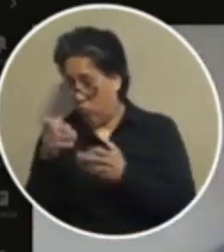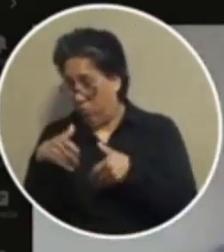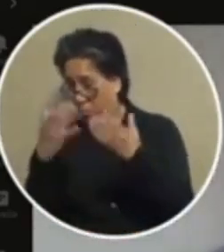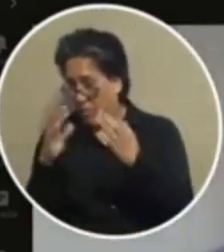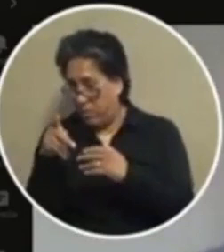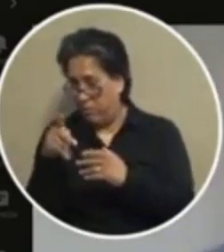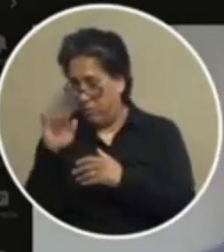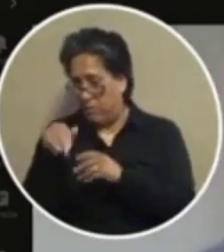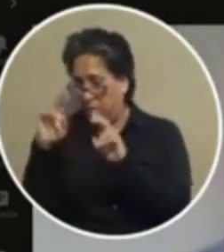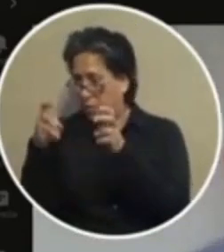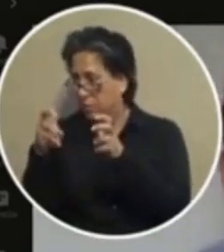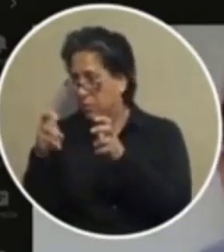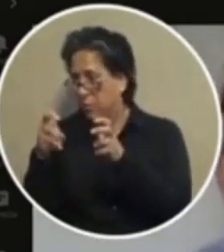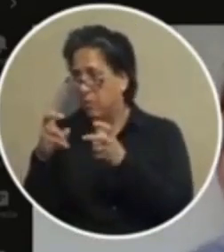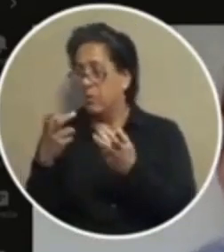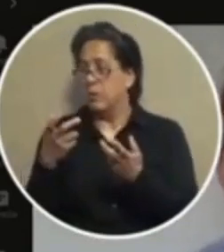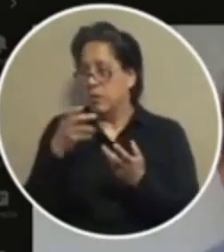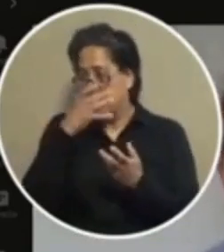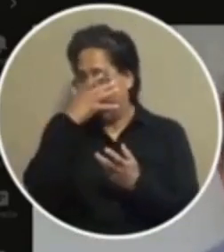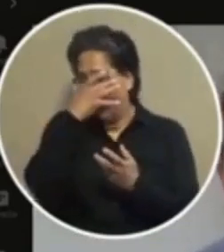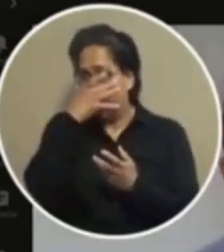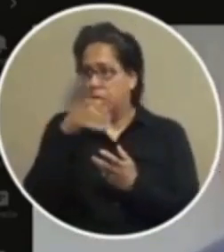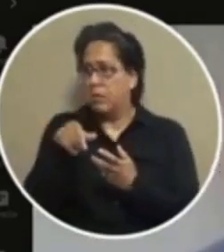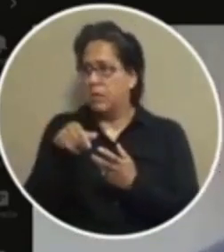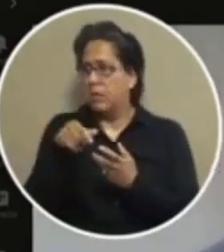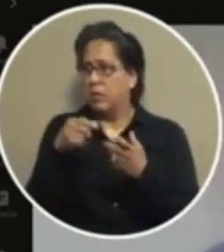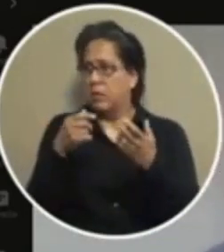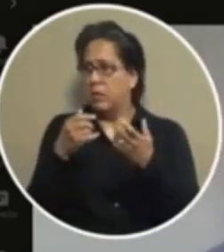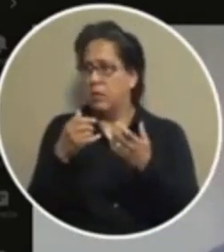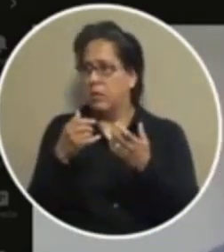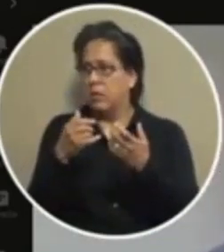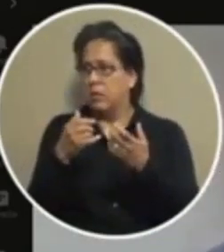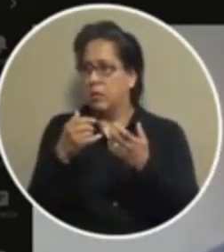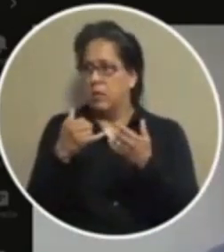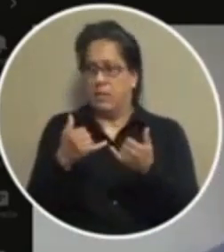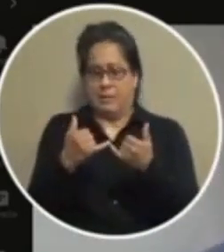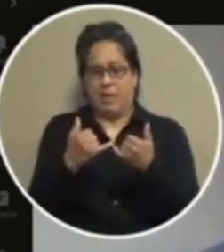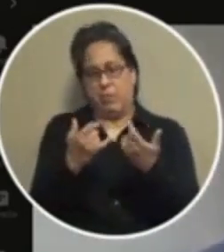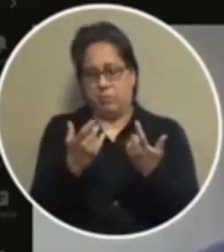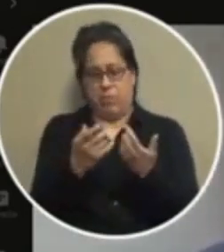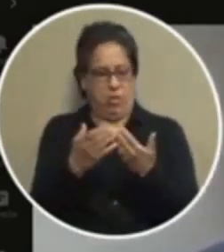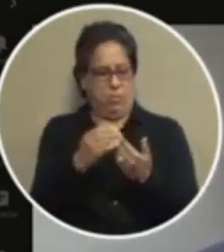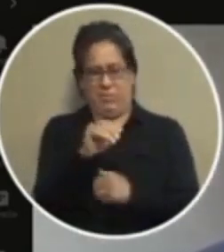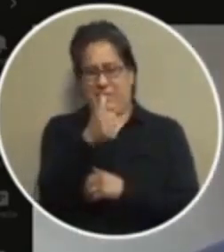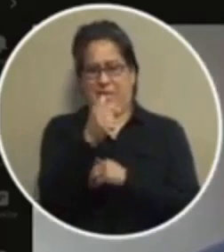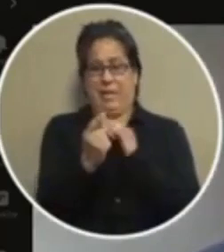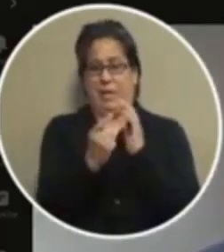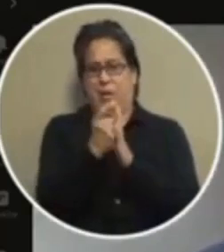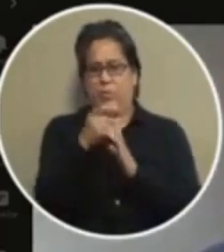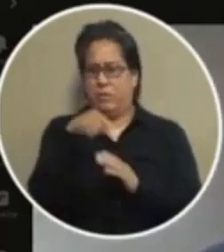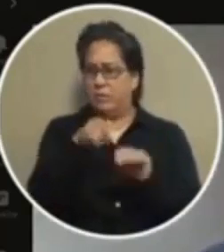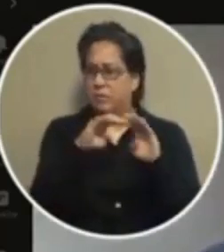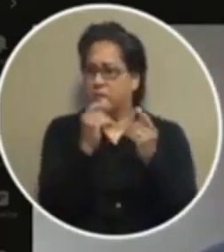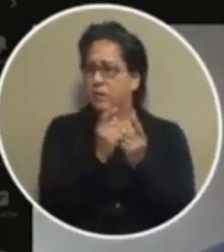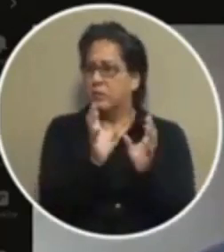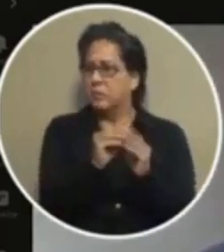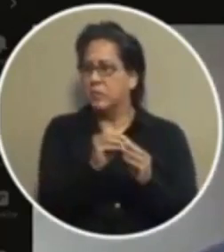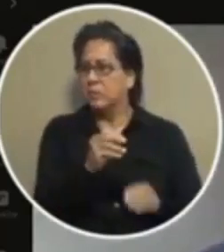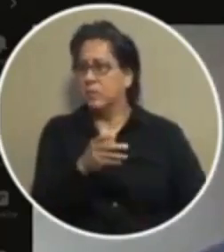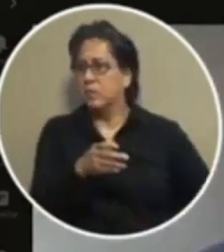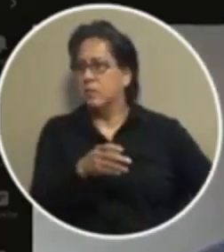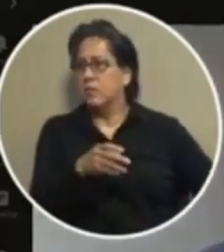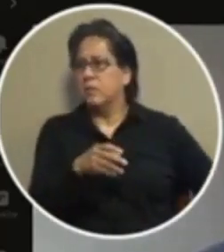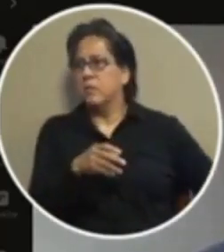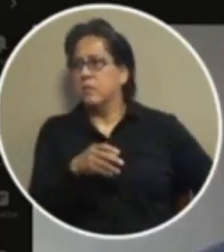we're in our number almost hour number 10 of this council meeting i think we've had a little uh too much